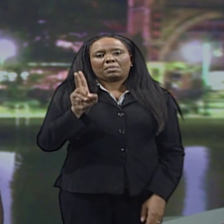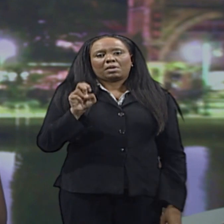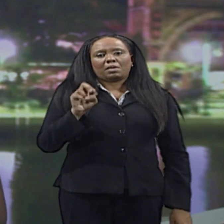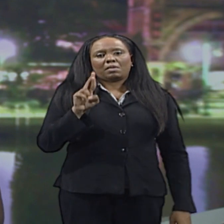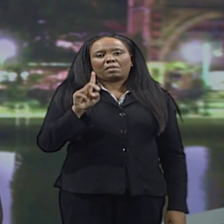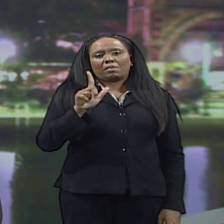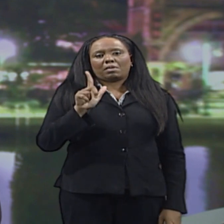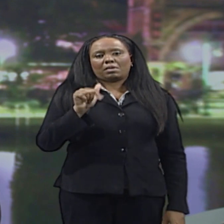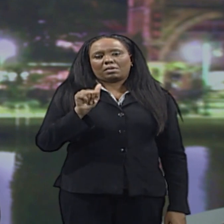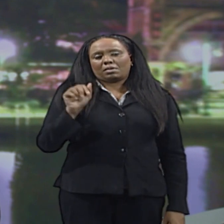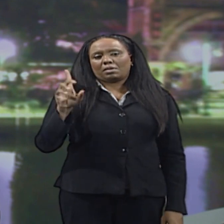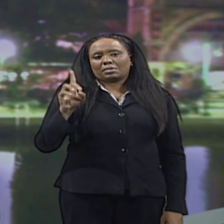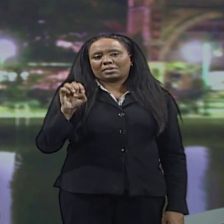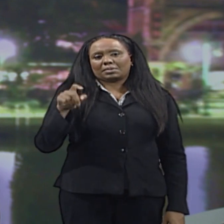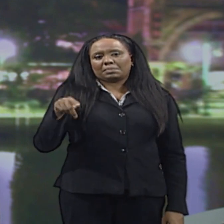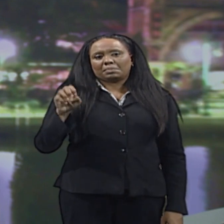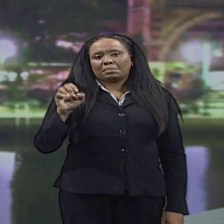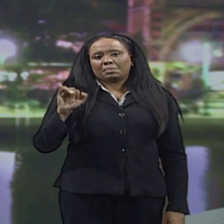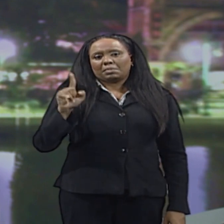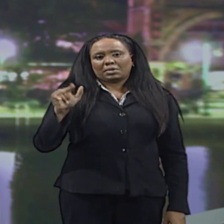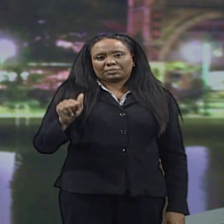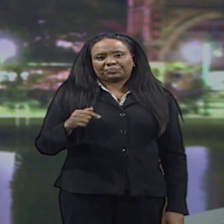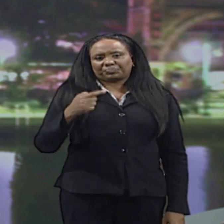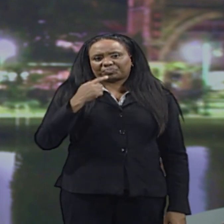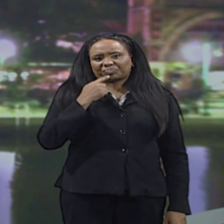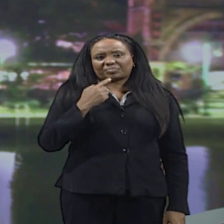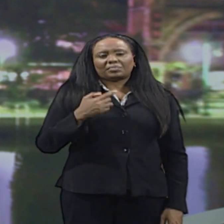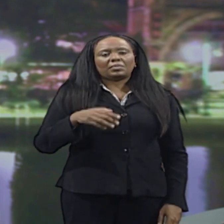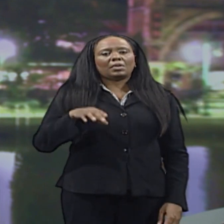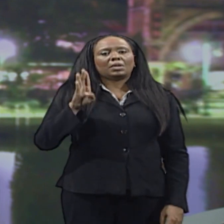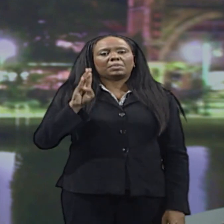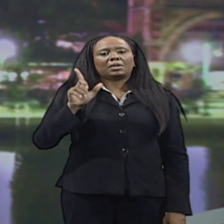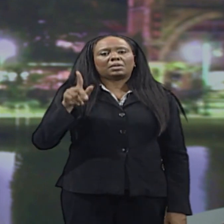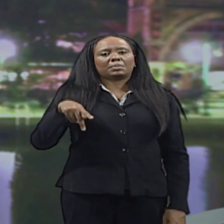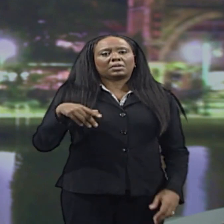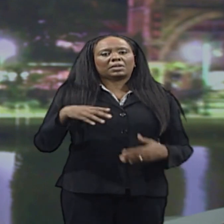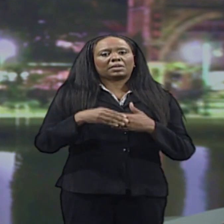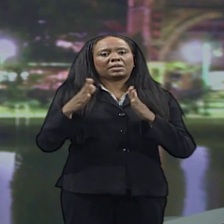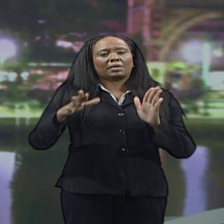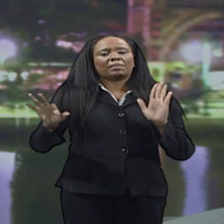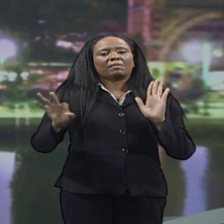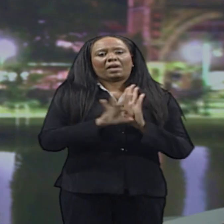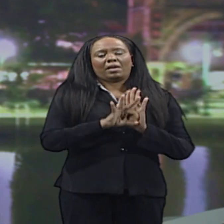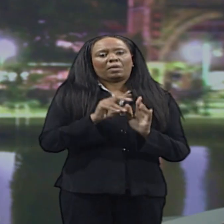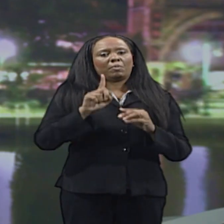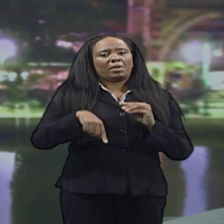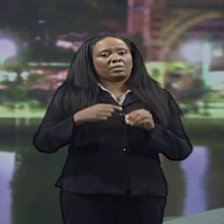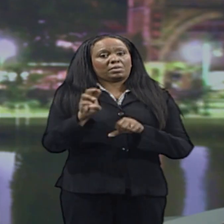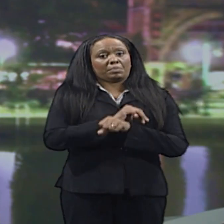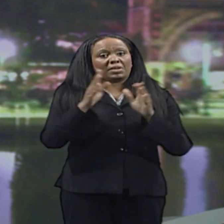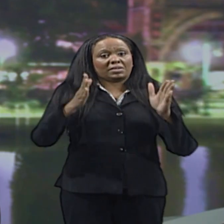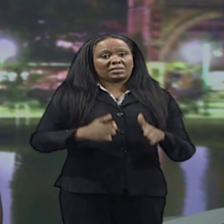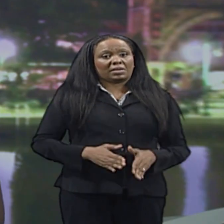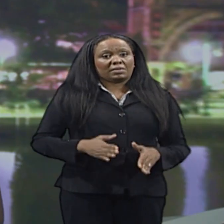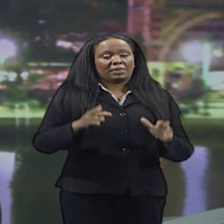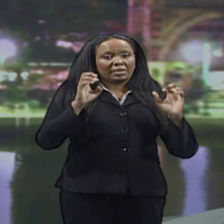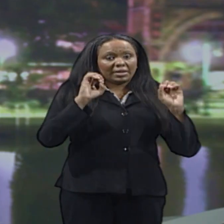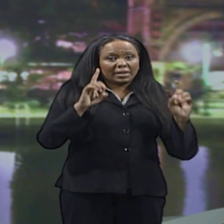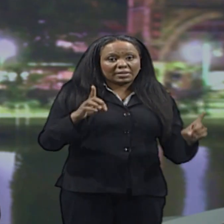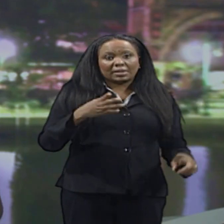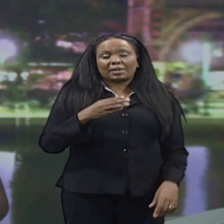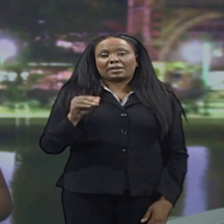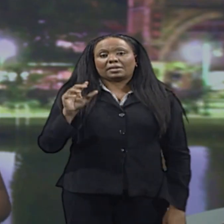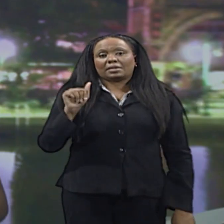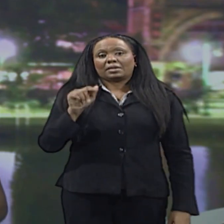Pisa. She says the now BLP leader has failed during her tenure as Minister of Education and Attorney General and